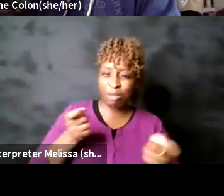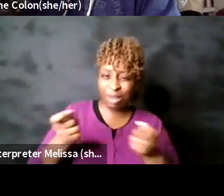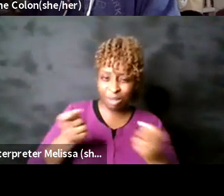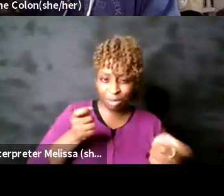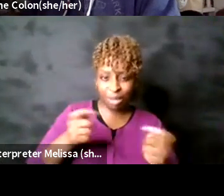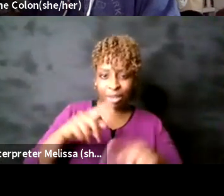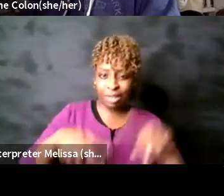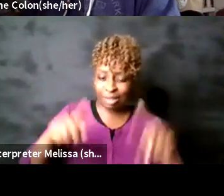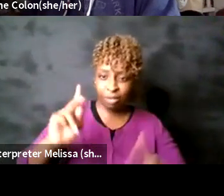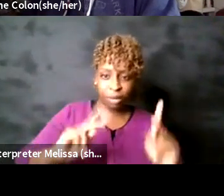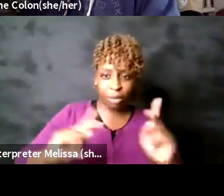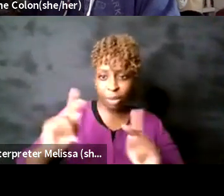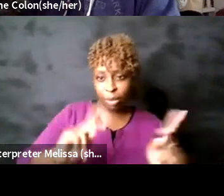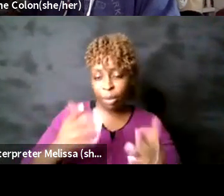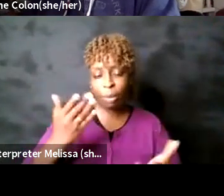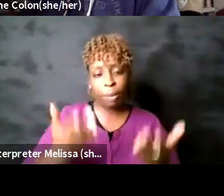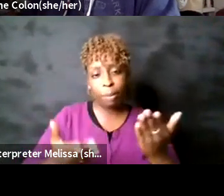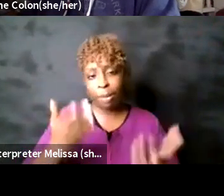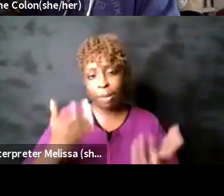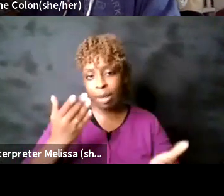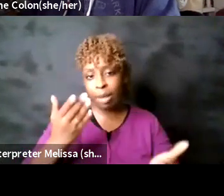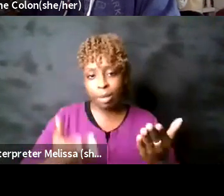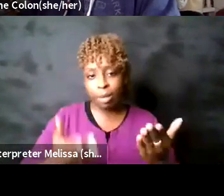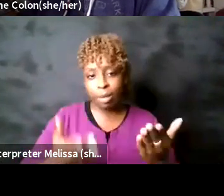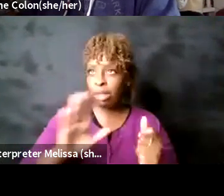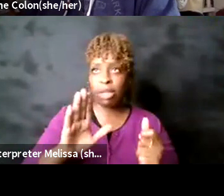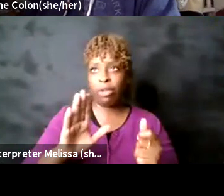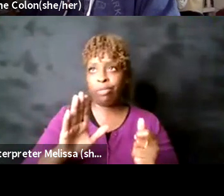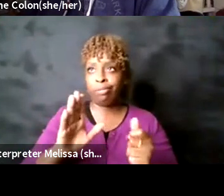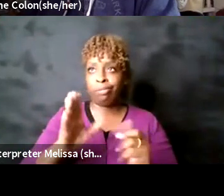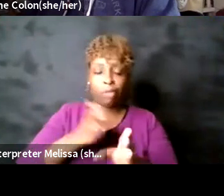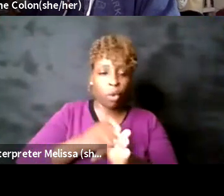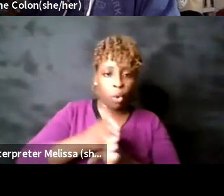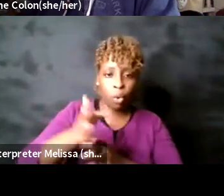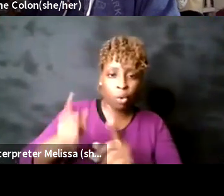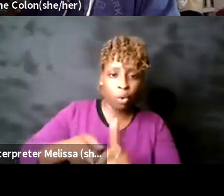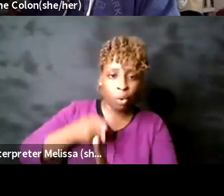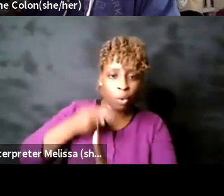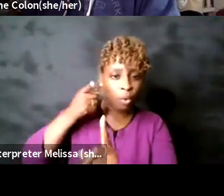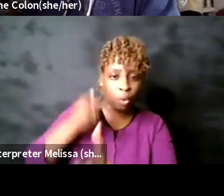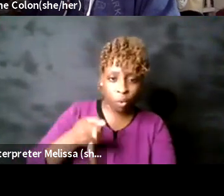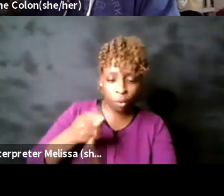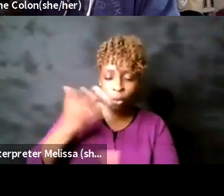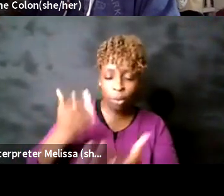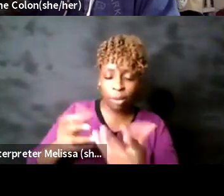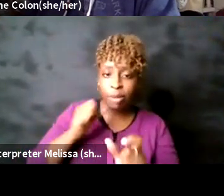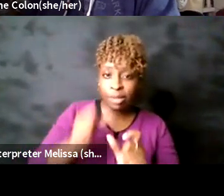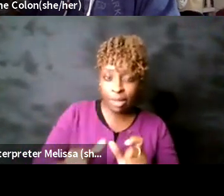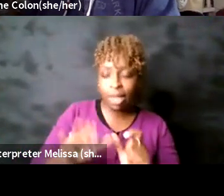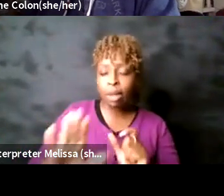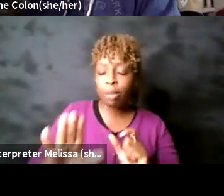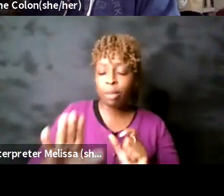necessarily a career goal that somebody set out to do um and i think that we can